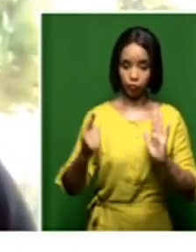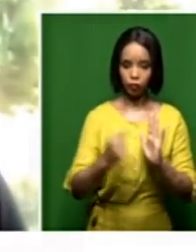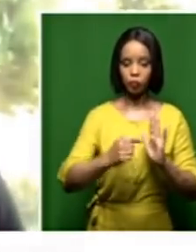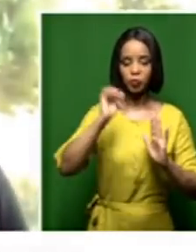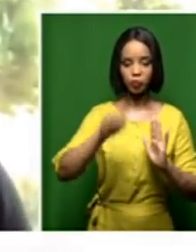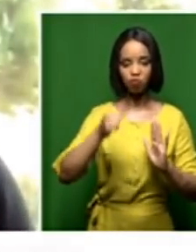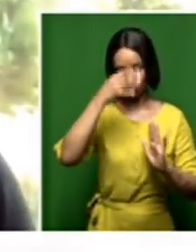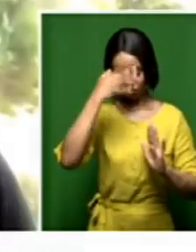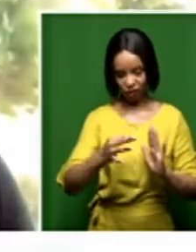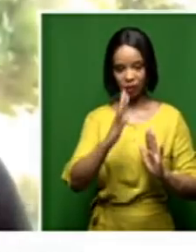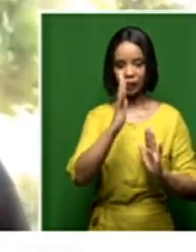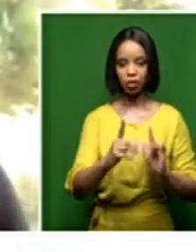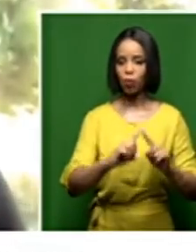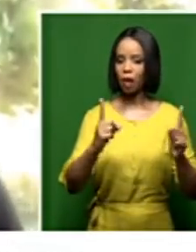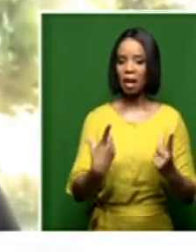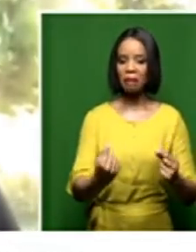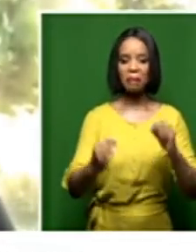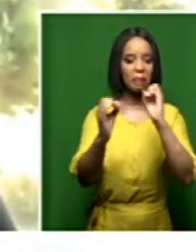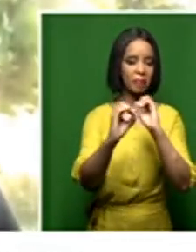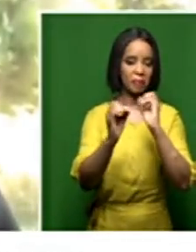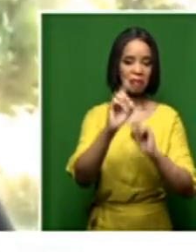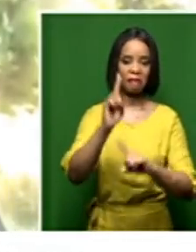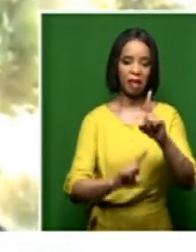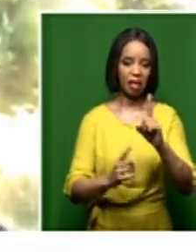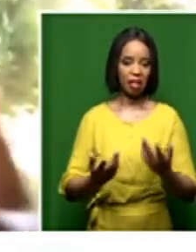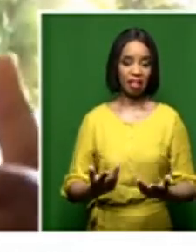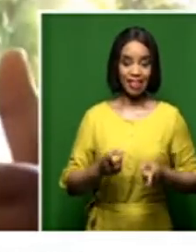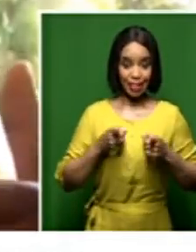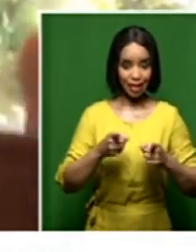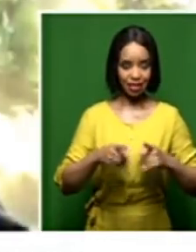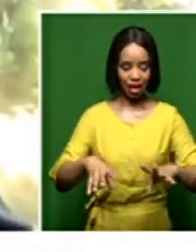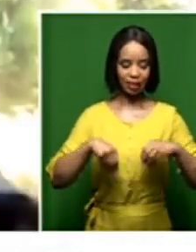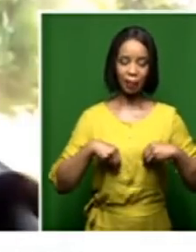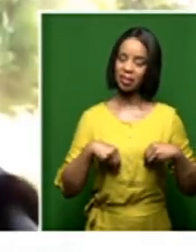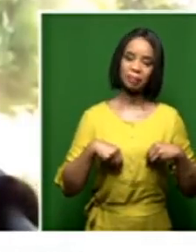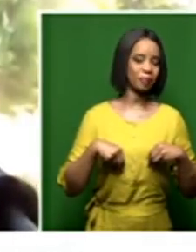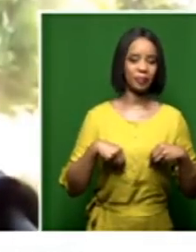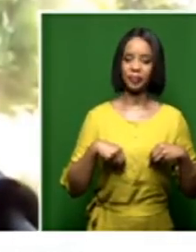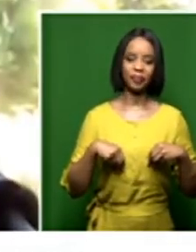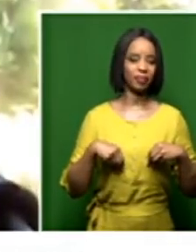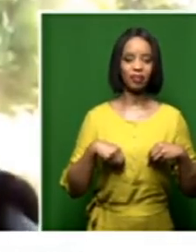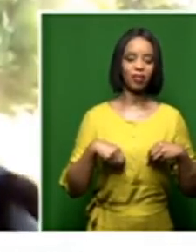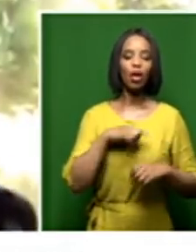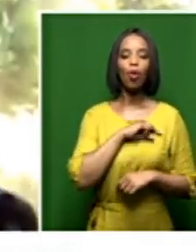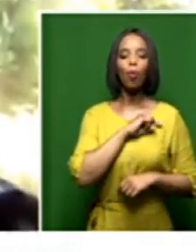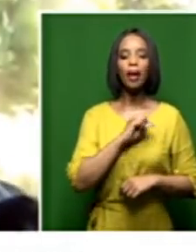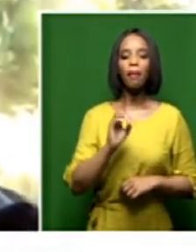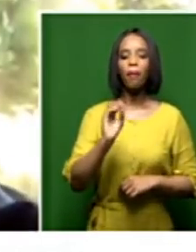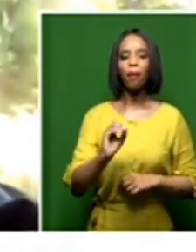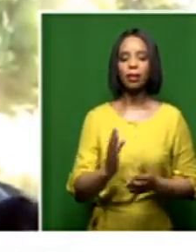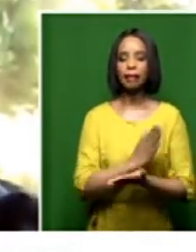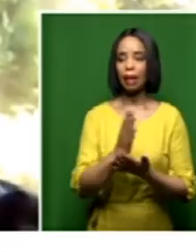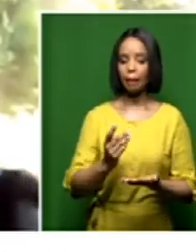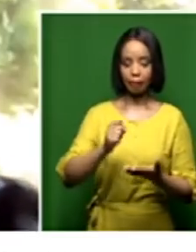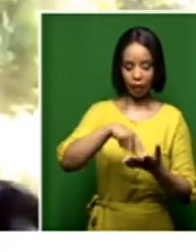You had to have a lawyer of the family raising gaps and poking gaps